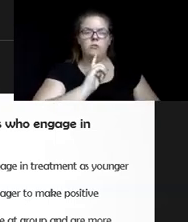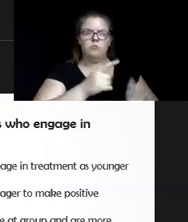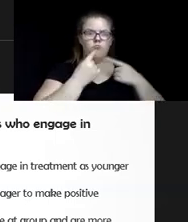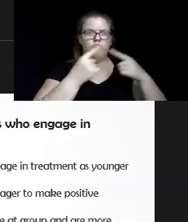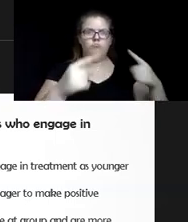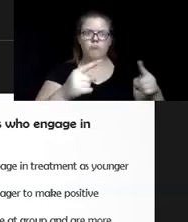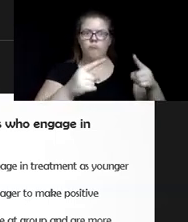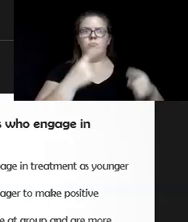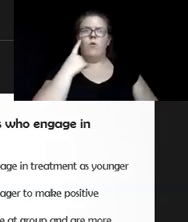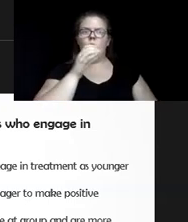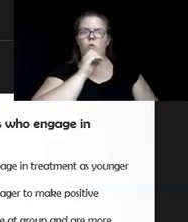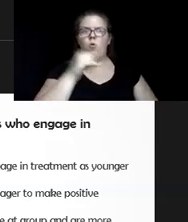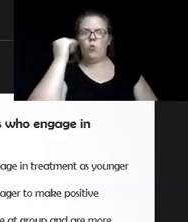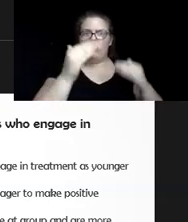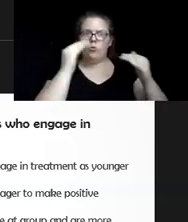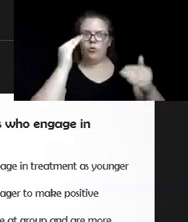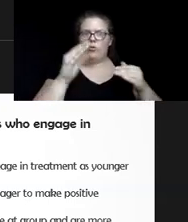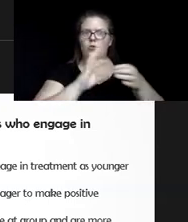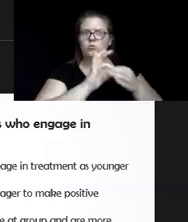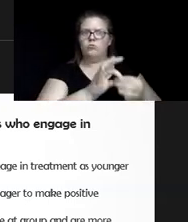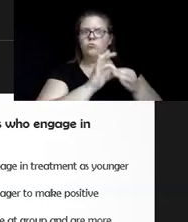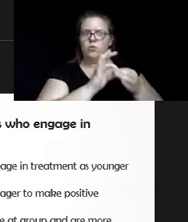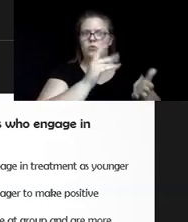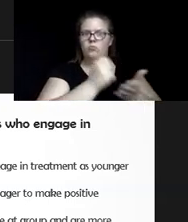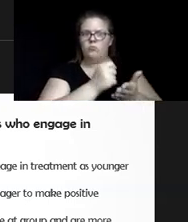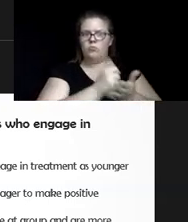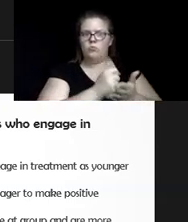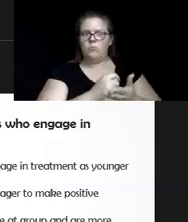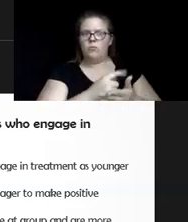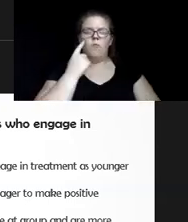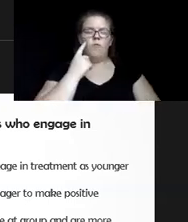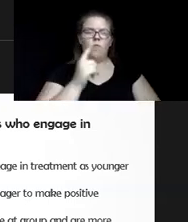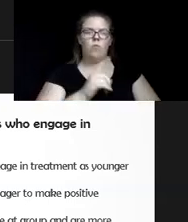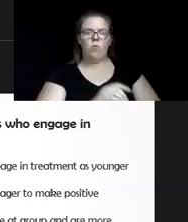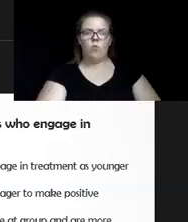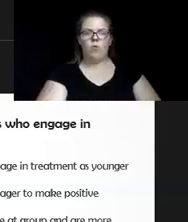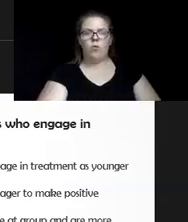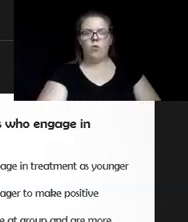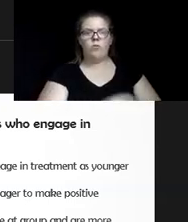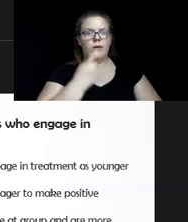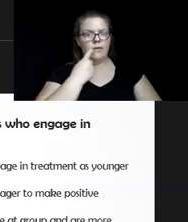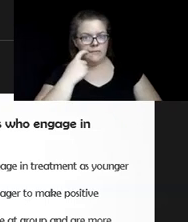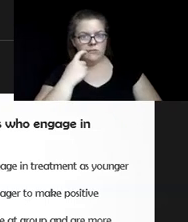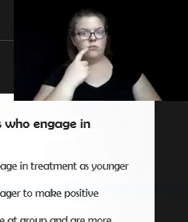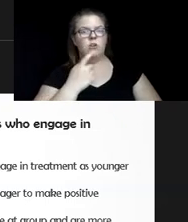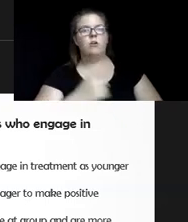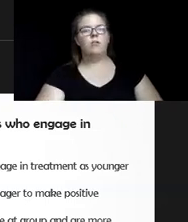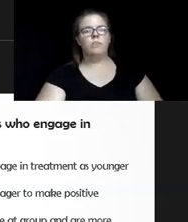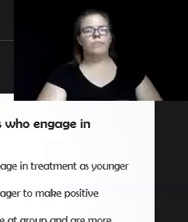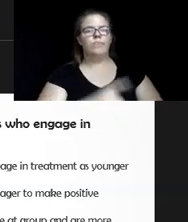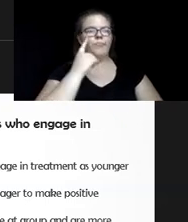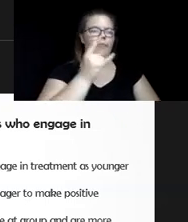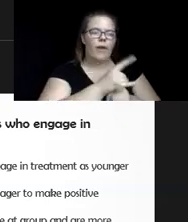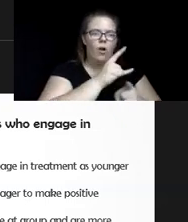treatment for addiction for alcohol